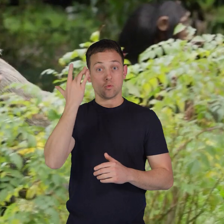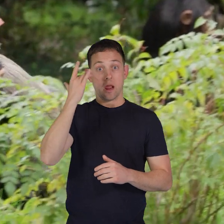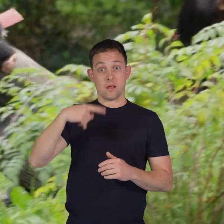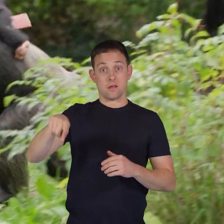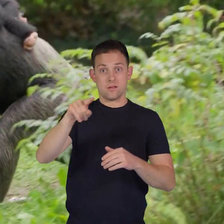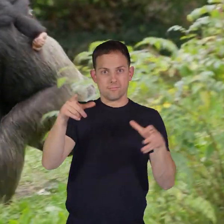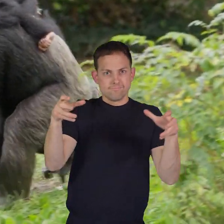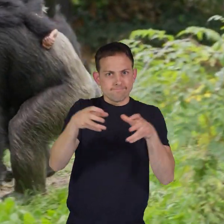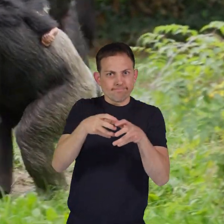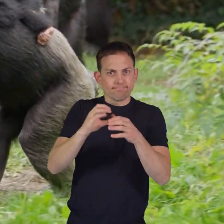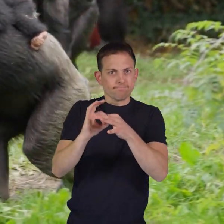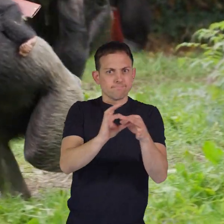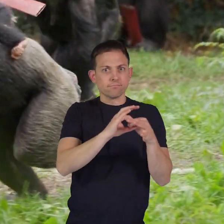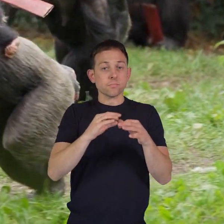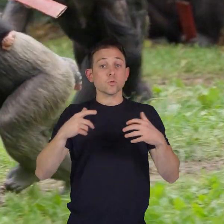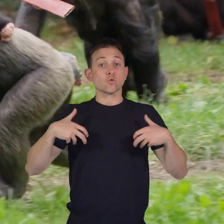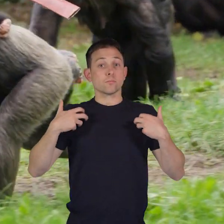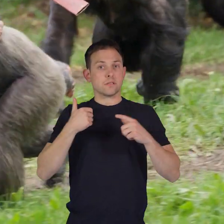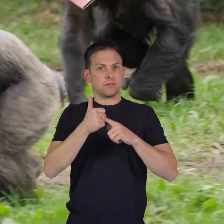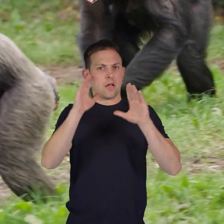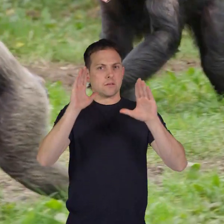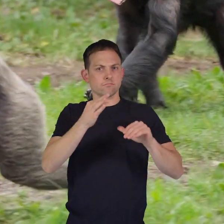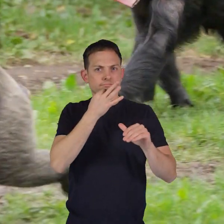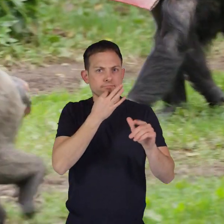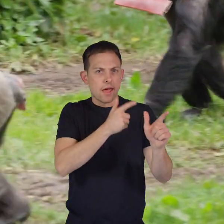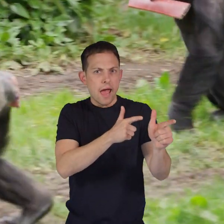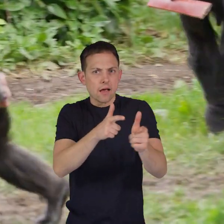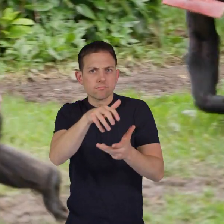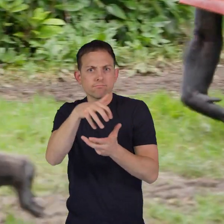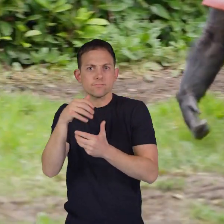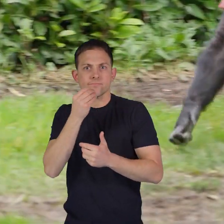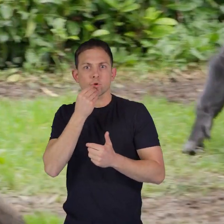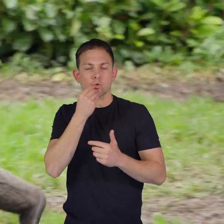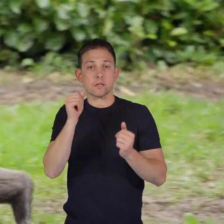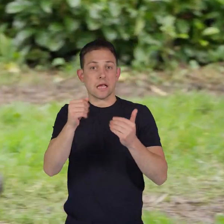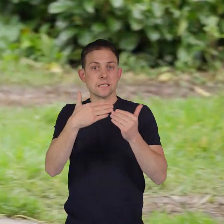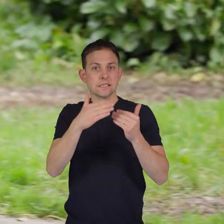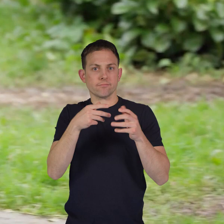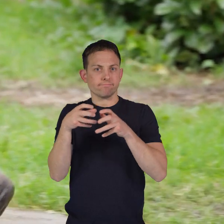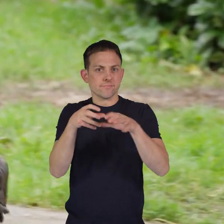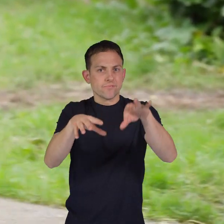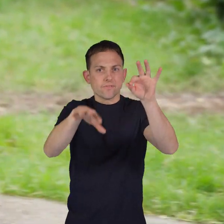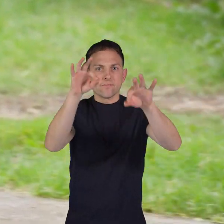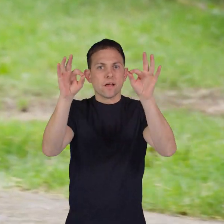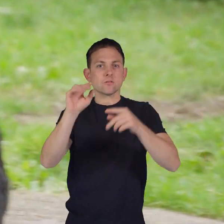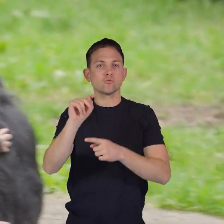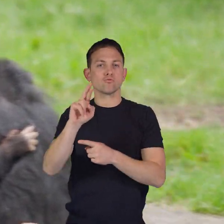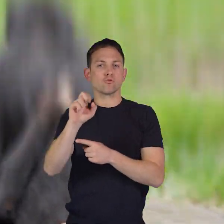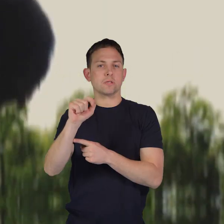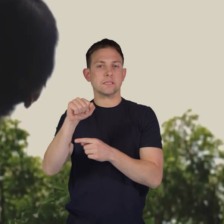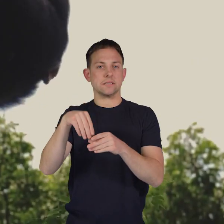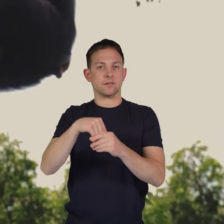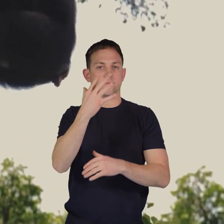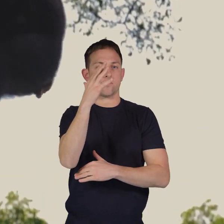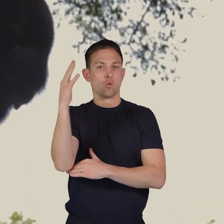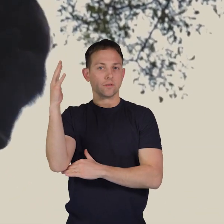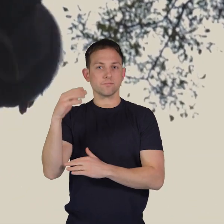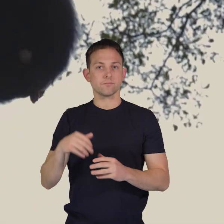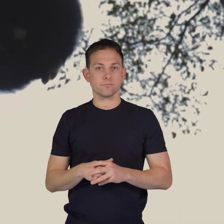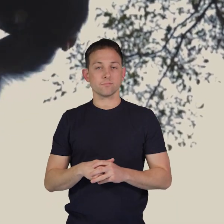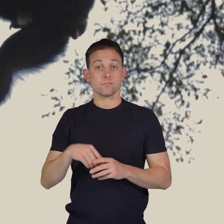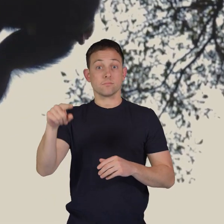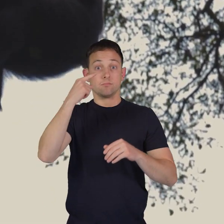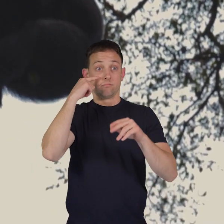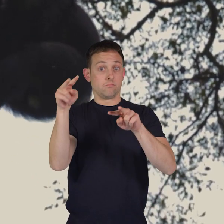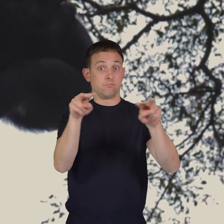senses chimpanzees are excellent foragers and can easily locate delicious treats in the forest their eyesight